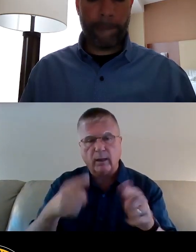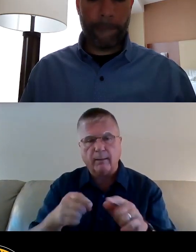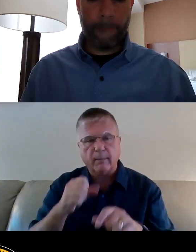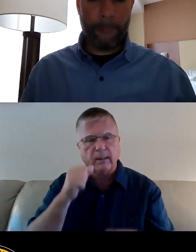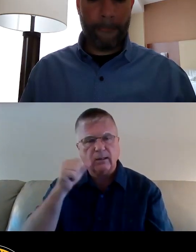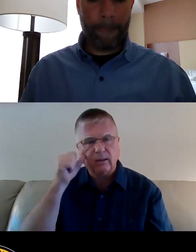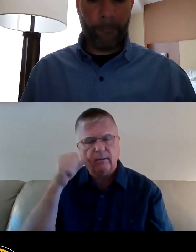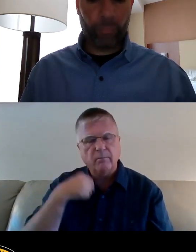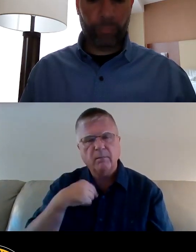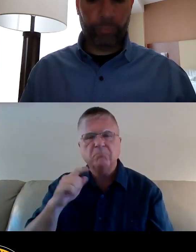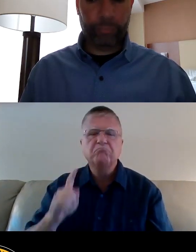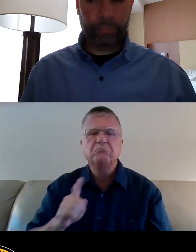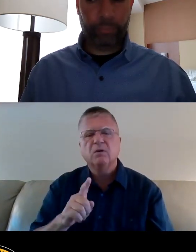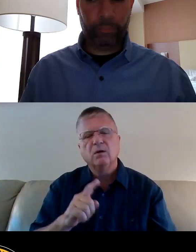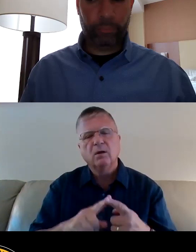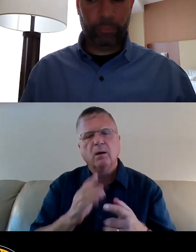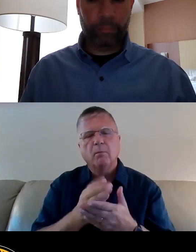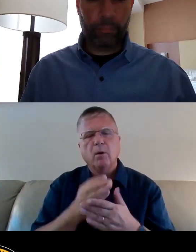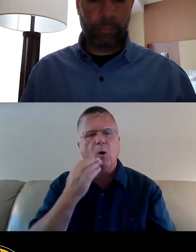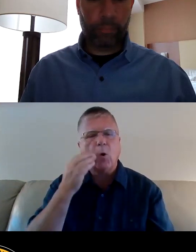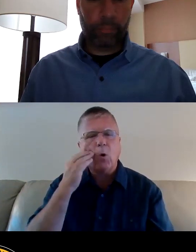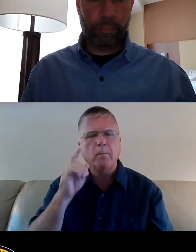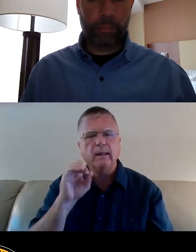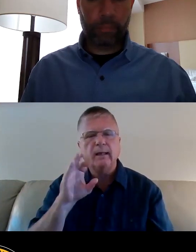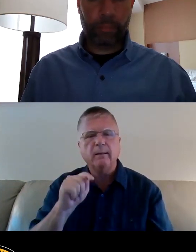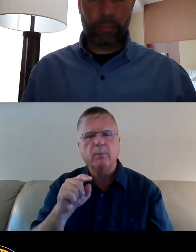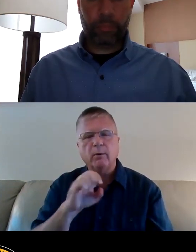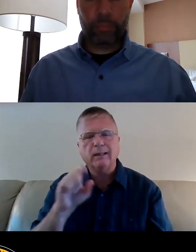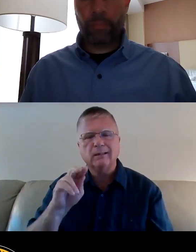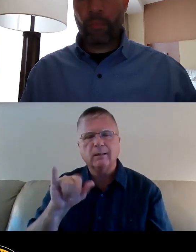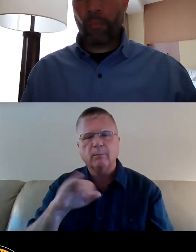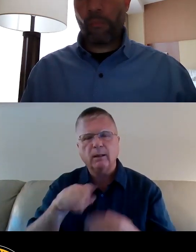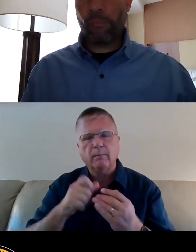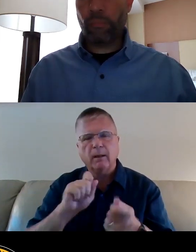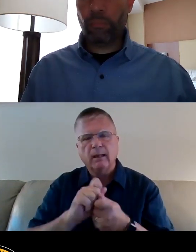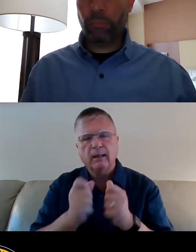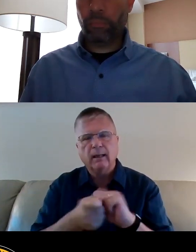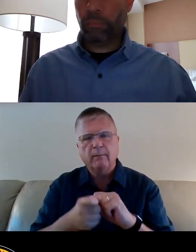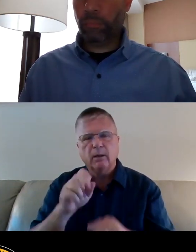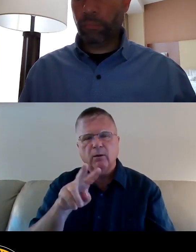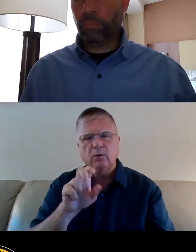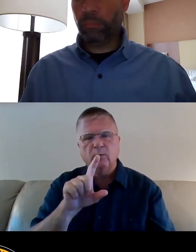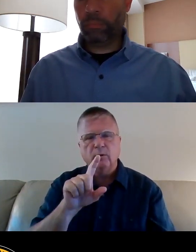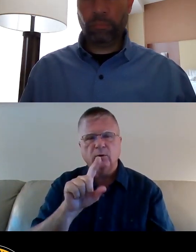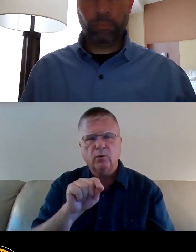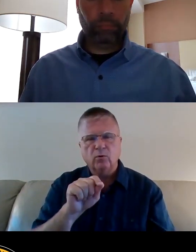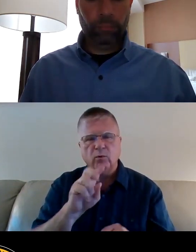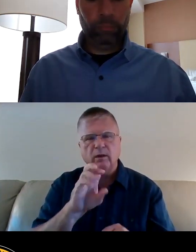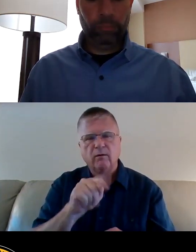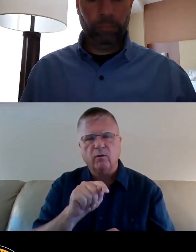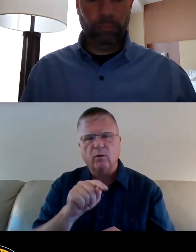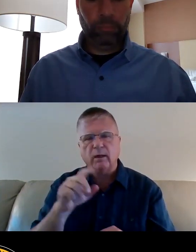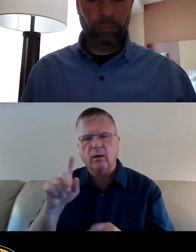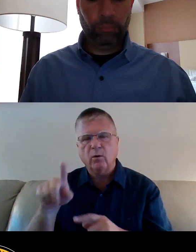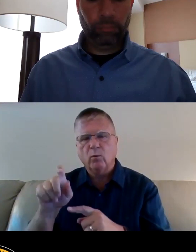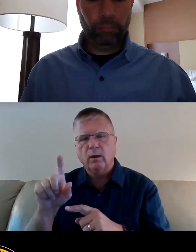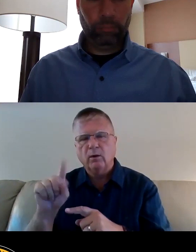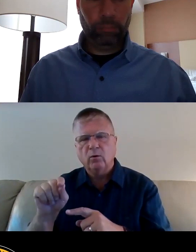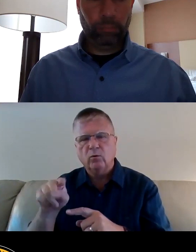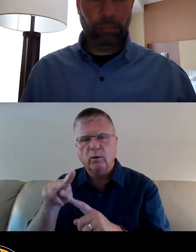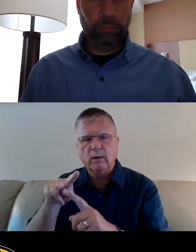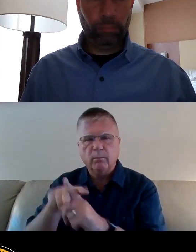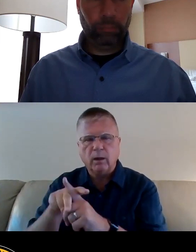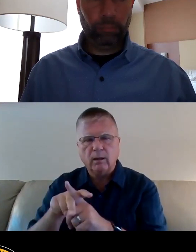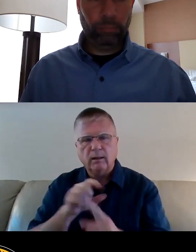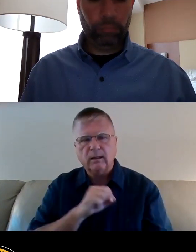I stopped at Home Depot in East Liberty, asking a question about adapting a 220 volt and a 110 plug. The staff person at Home